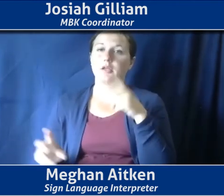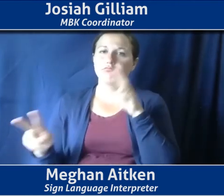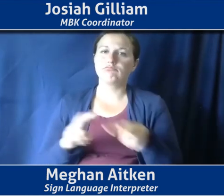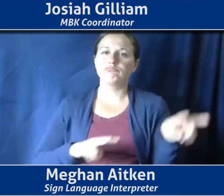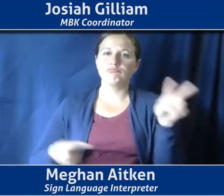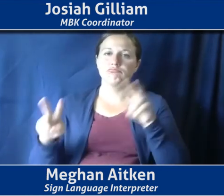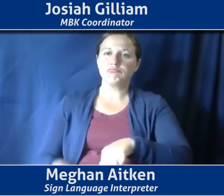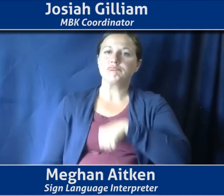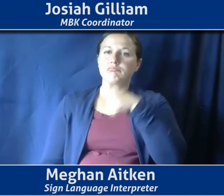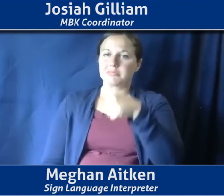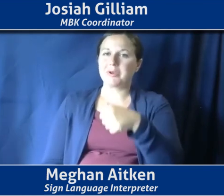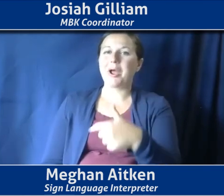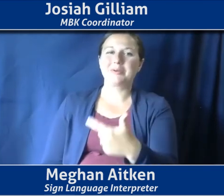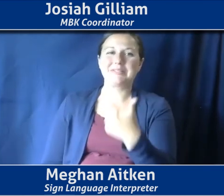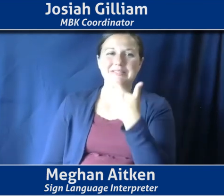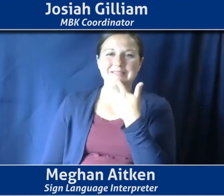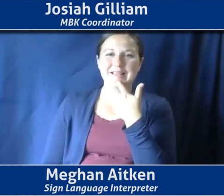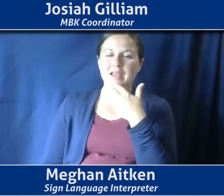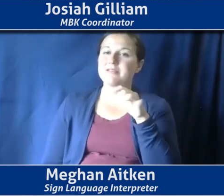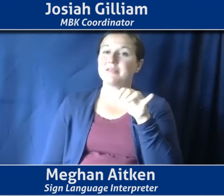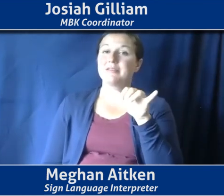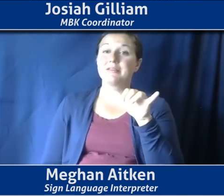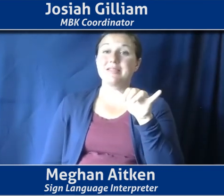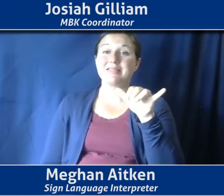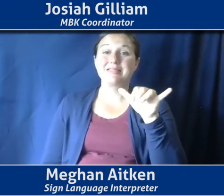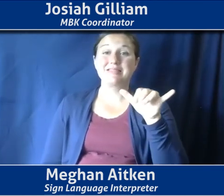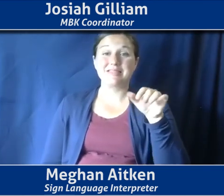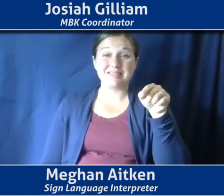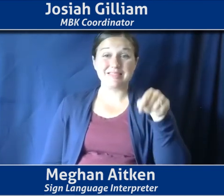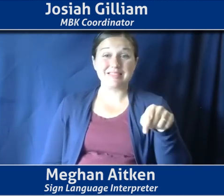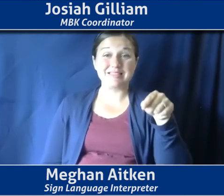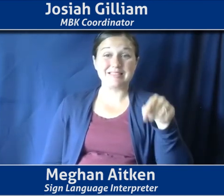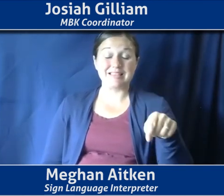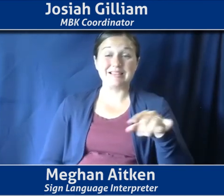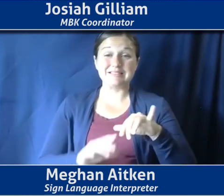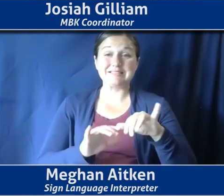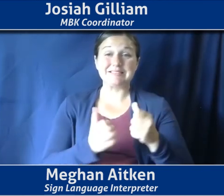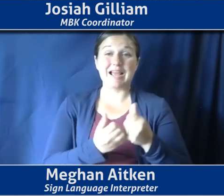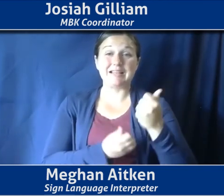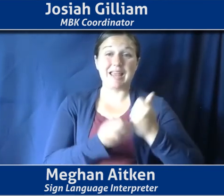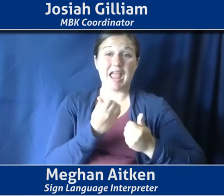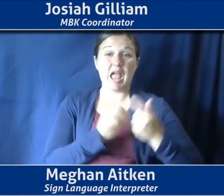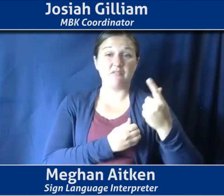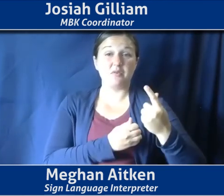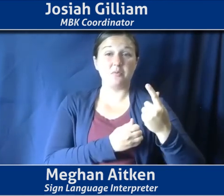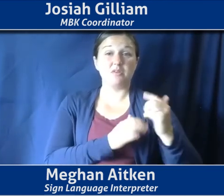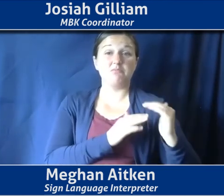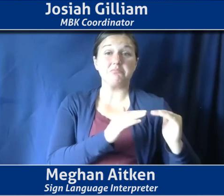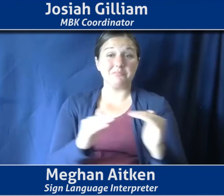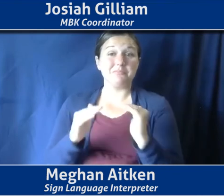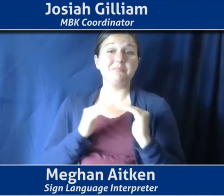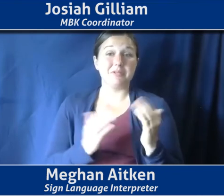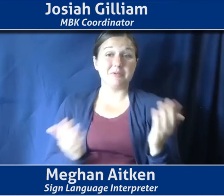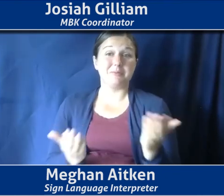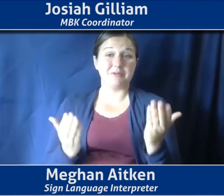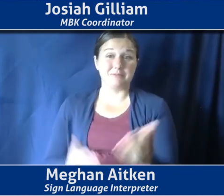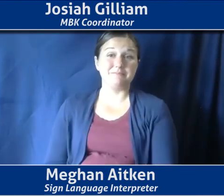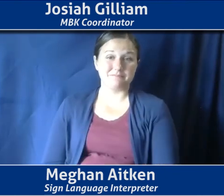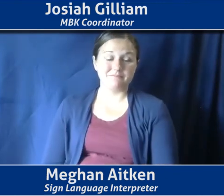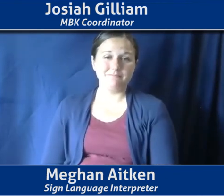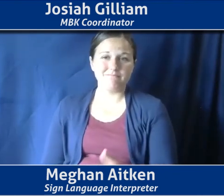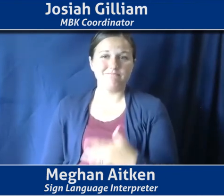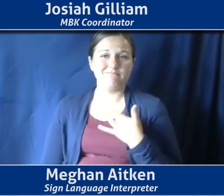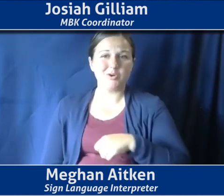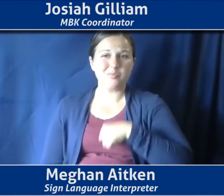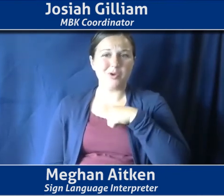know, this is not, this is a society where everyone, um, is actually treated equally. Yeah, it's really wonderful.